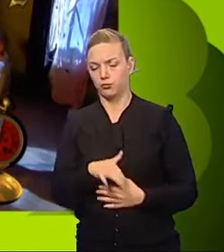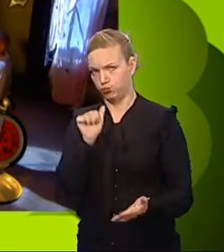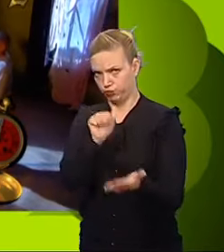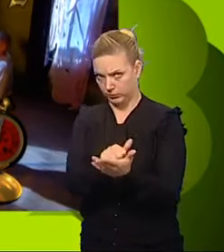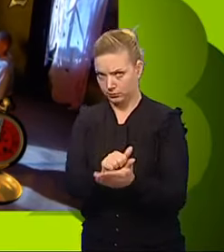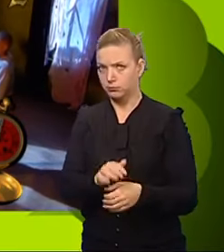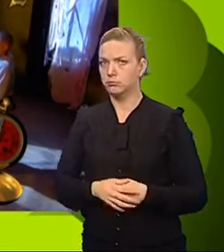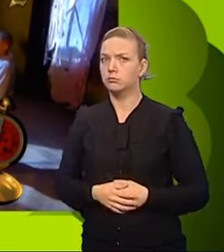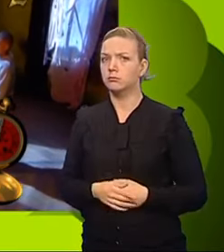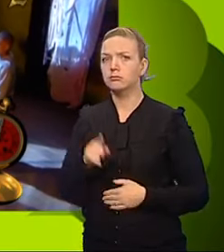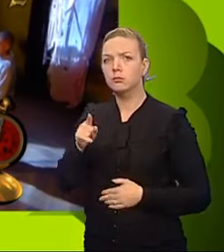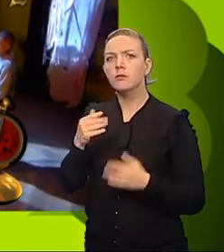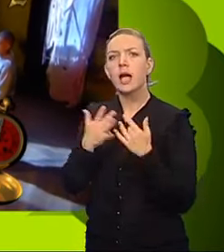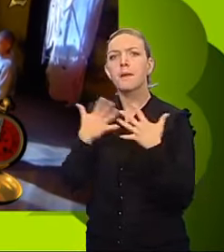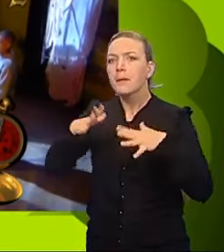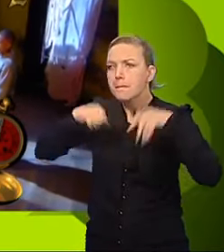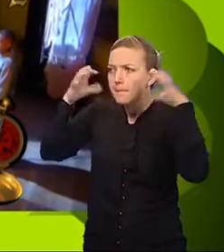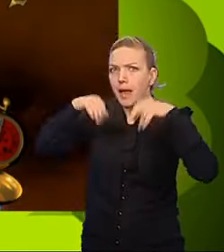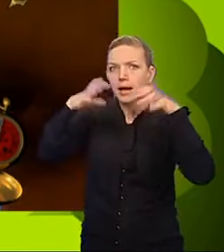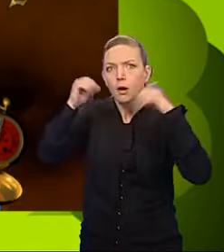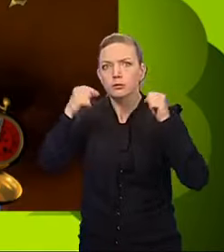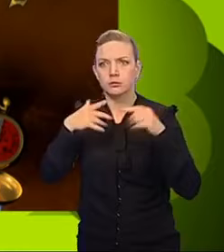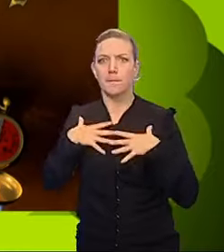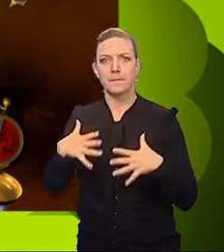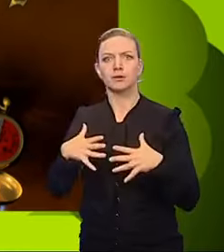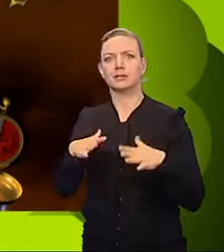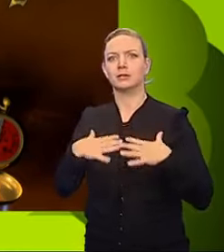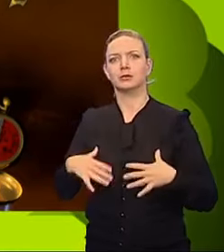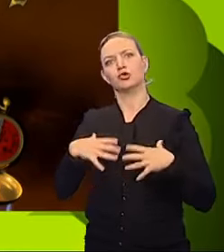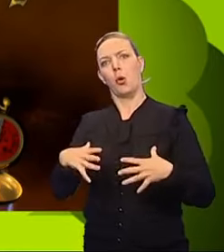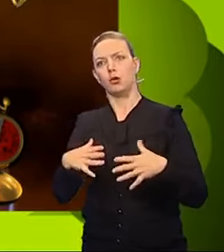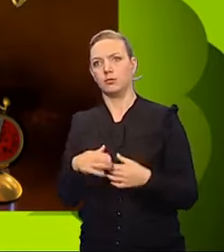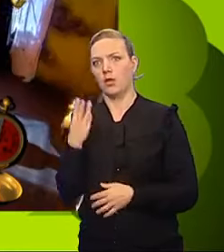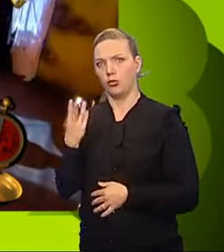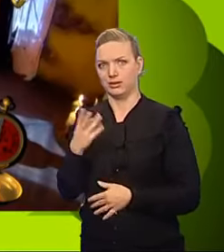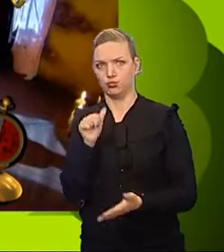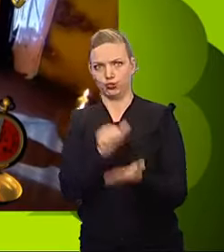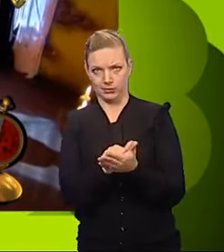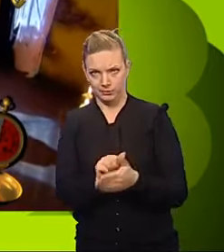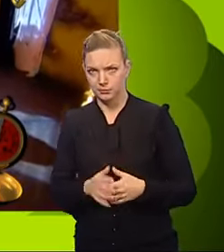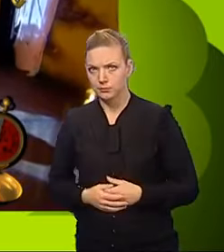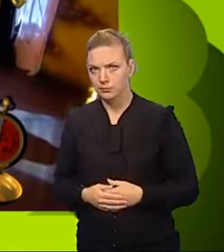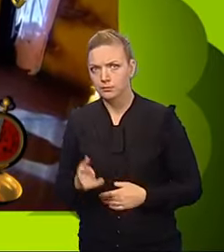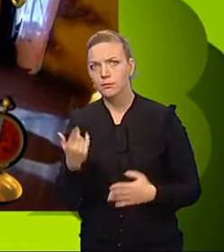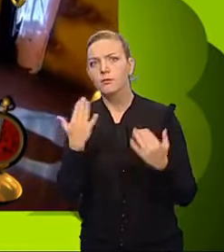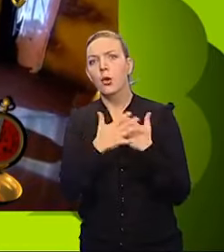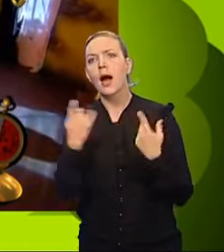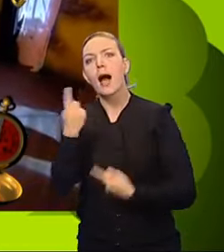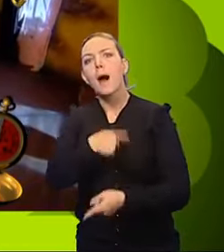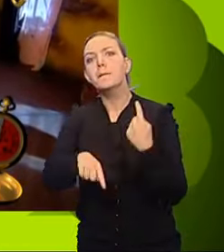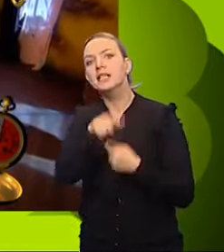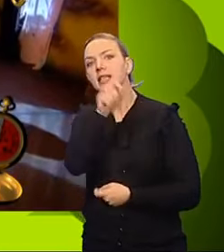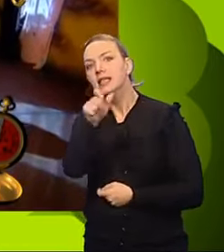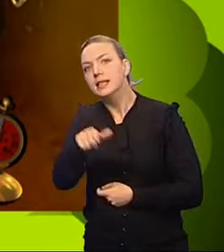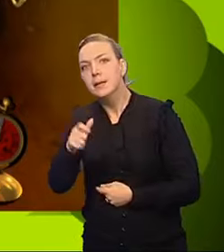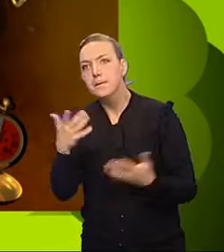Marcel, how many blackouts were there in body shock? Correct. Brianna, how many unfortunates played